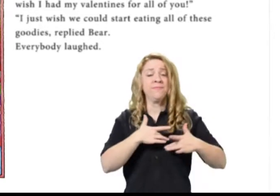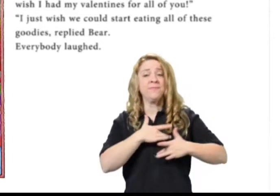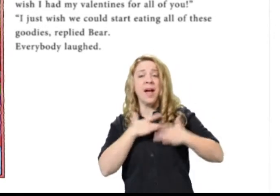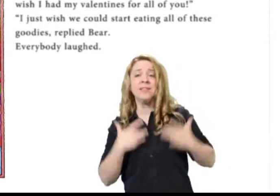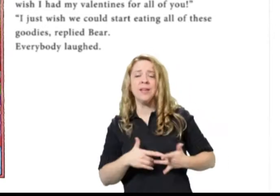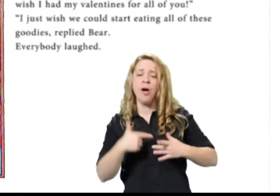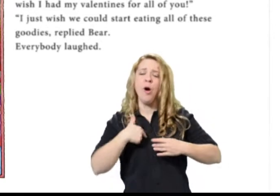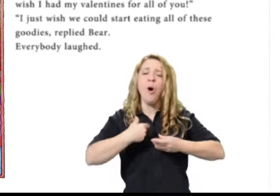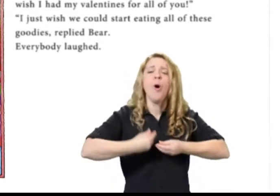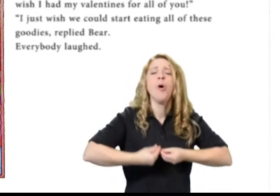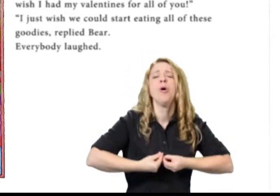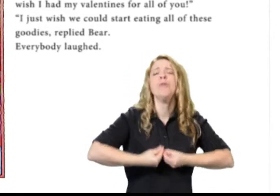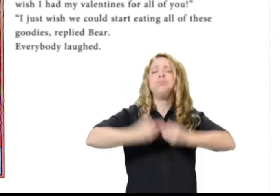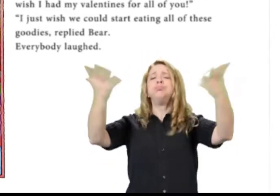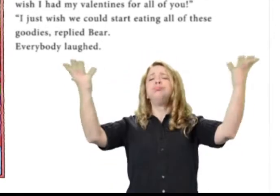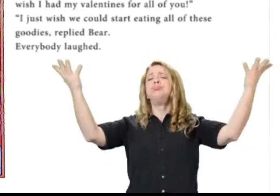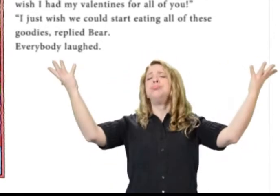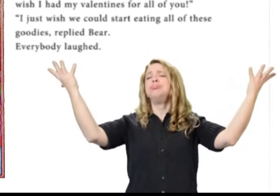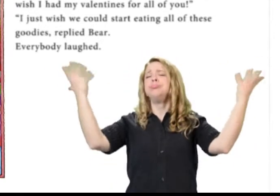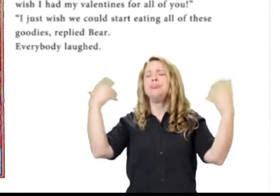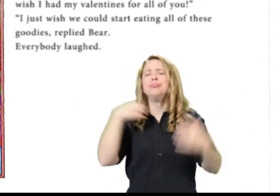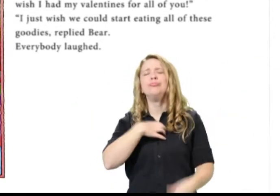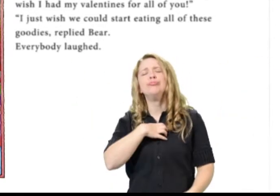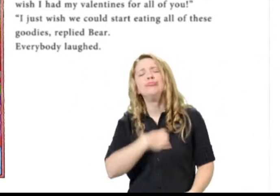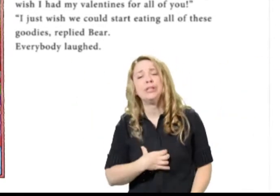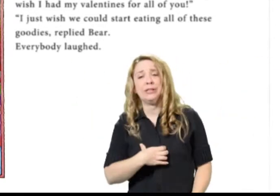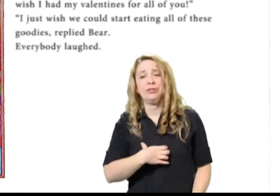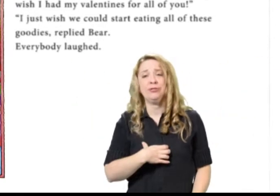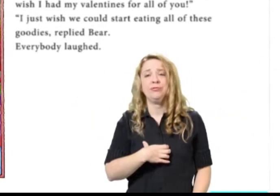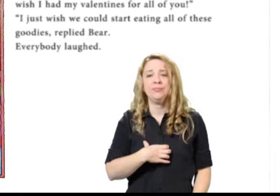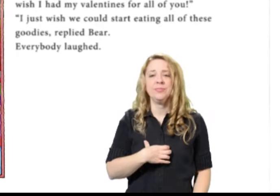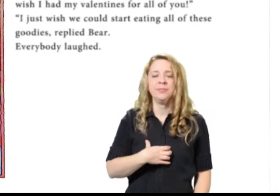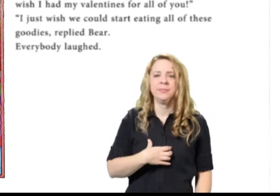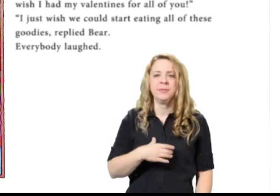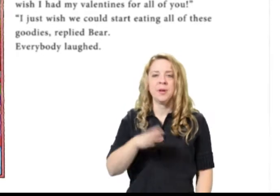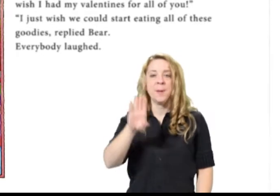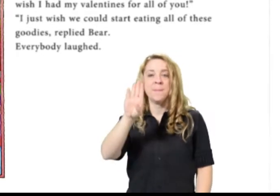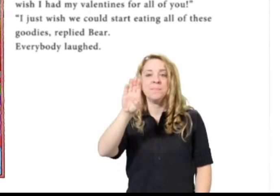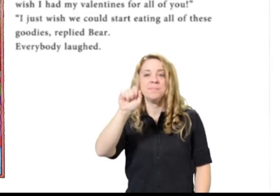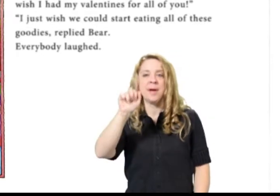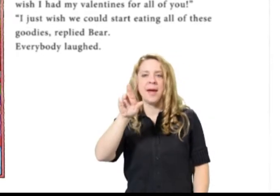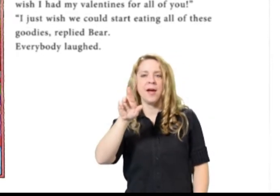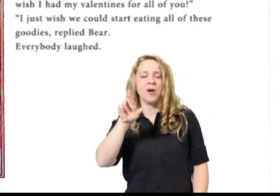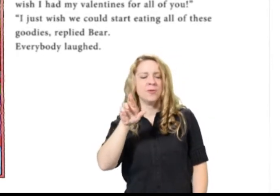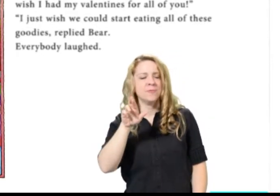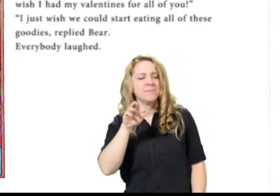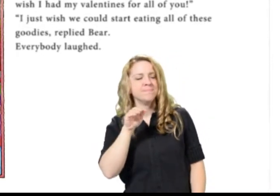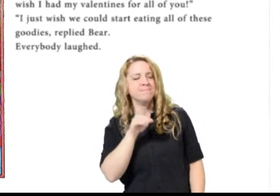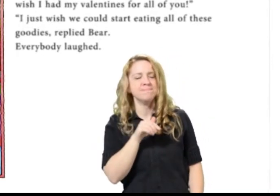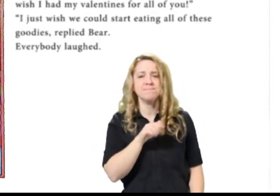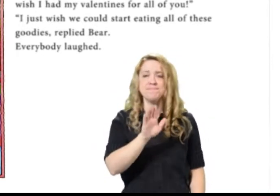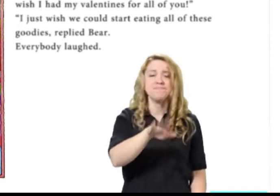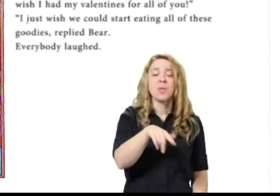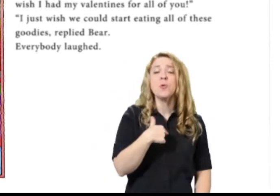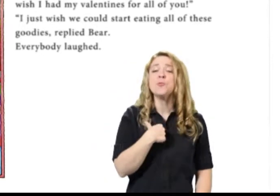I just wish we could start eating all of these goodies, replied Bear. Everybody laughed.